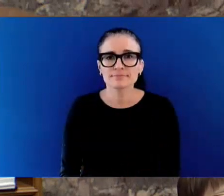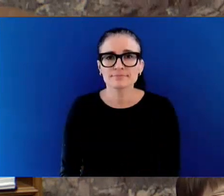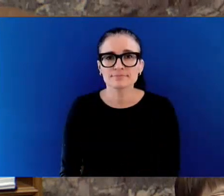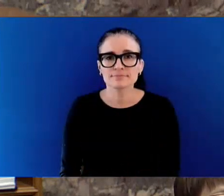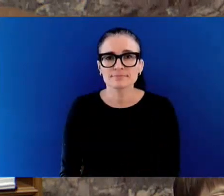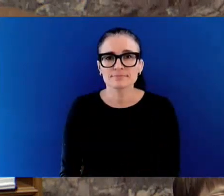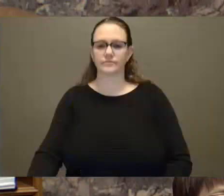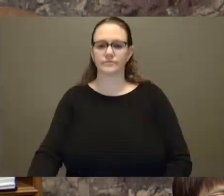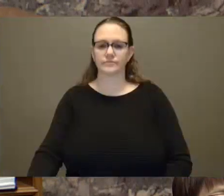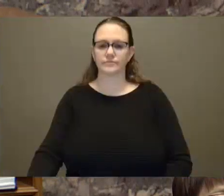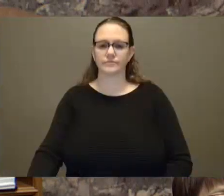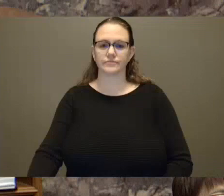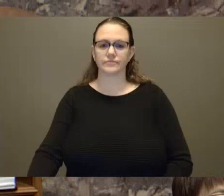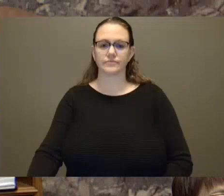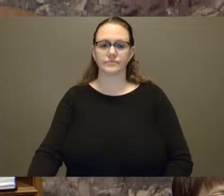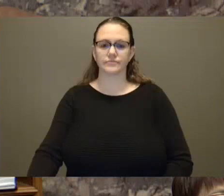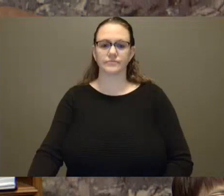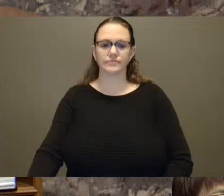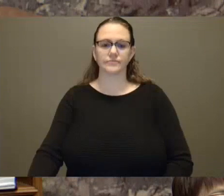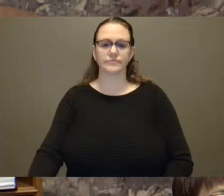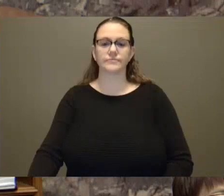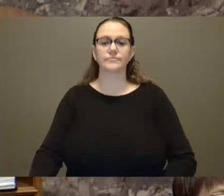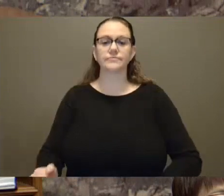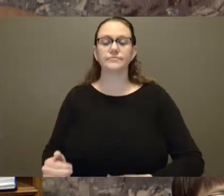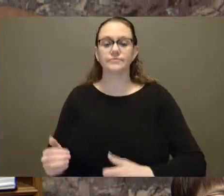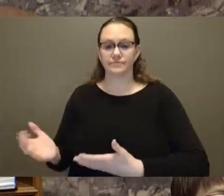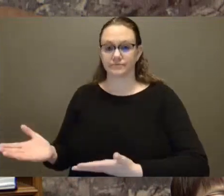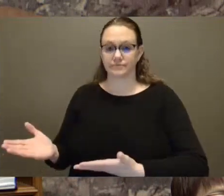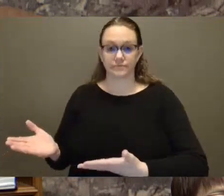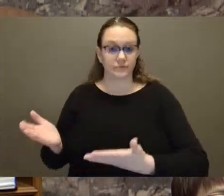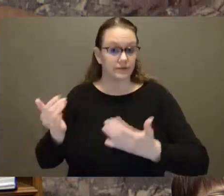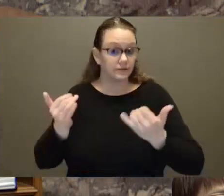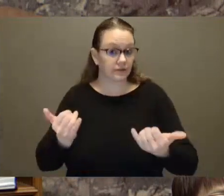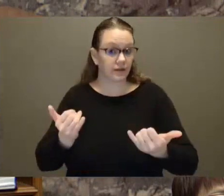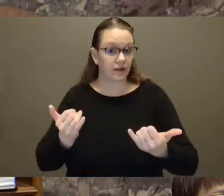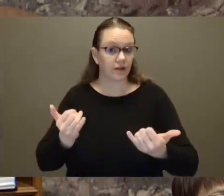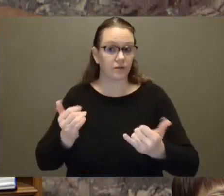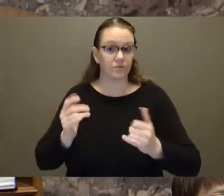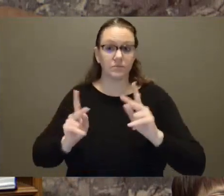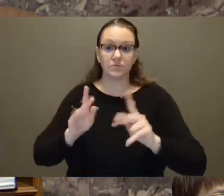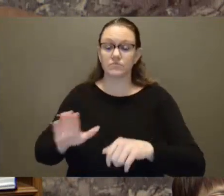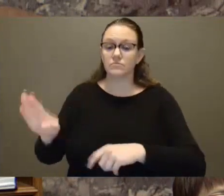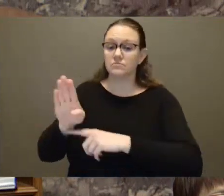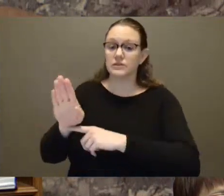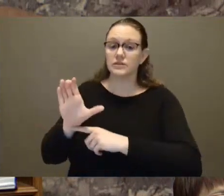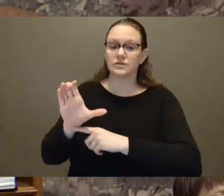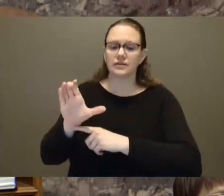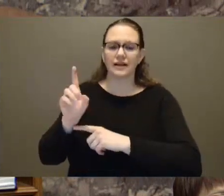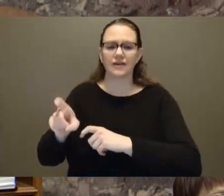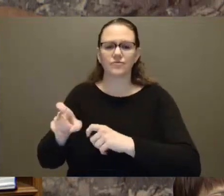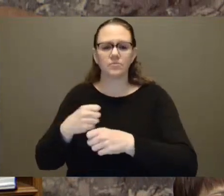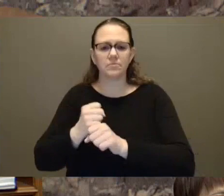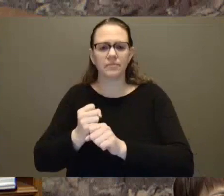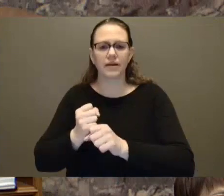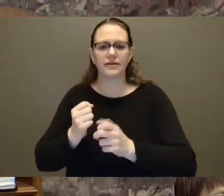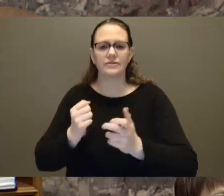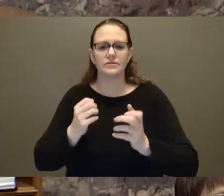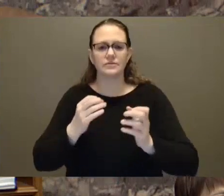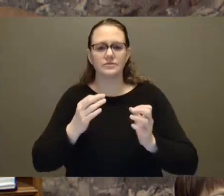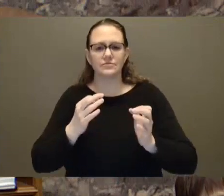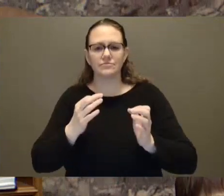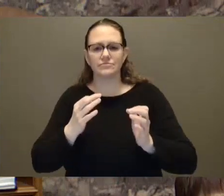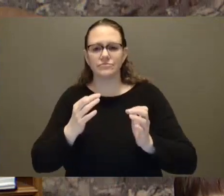Columbians are now forced to make unacceptable choices between sharing hospital rooms with cockroaches or somebody smoking